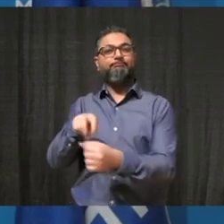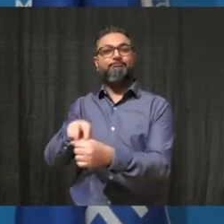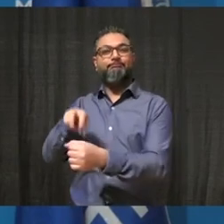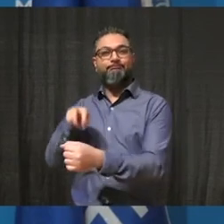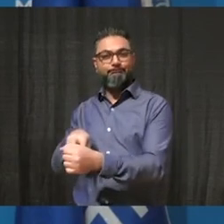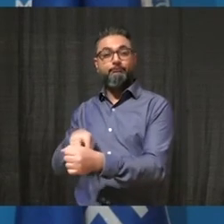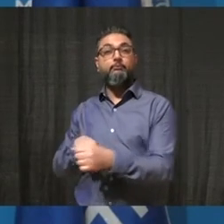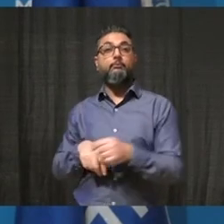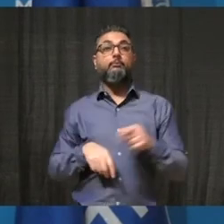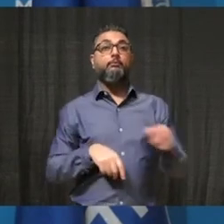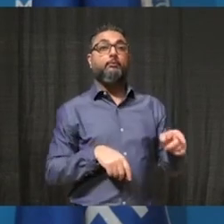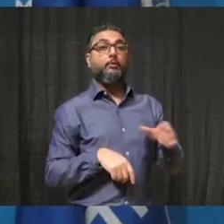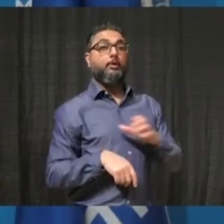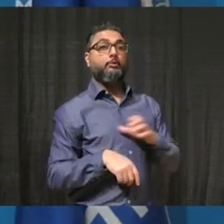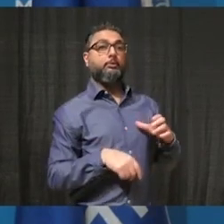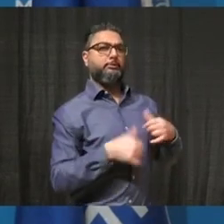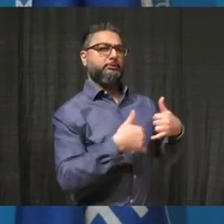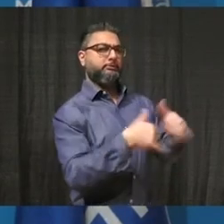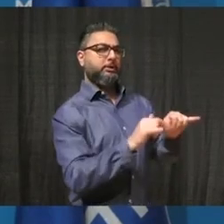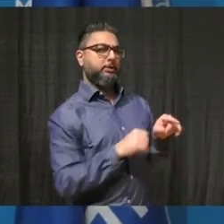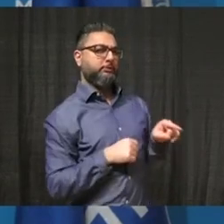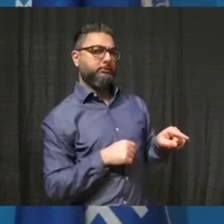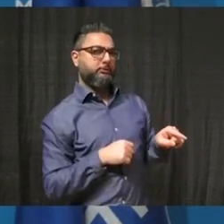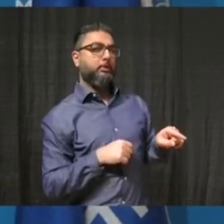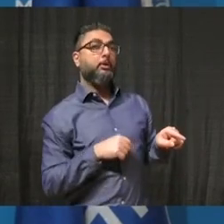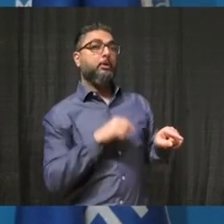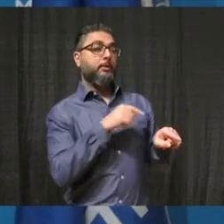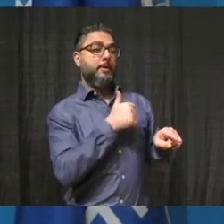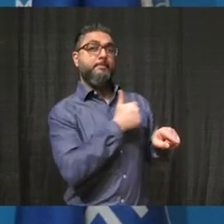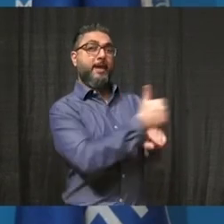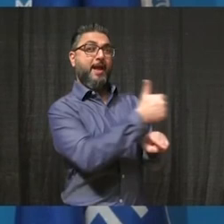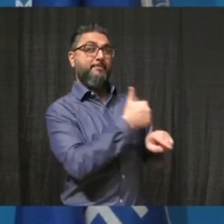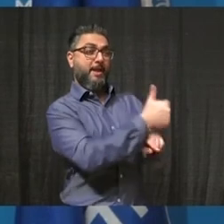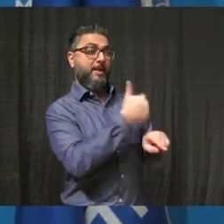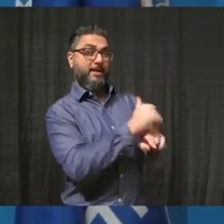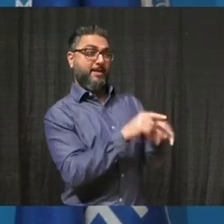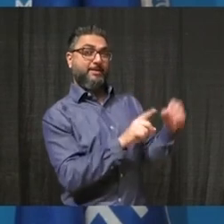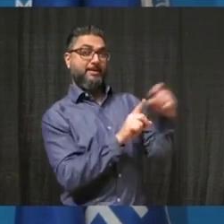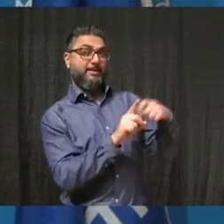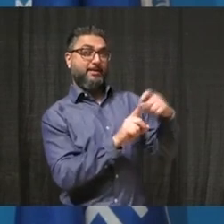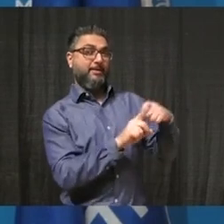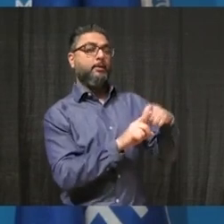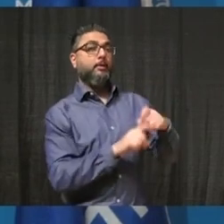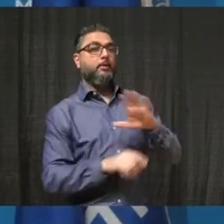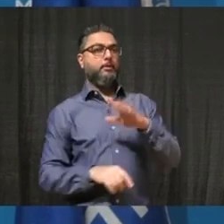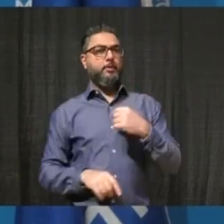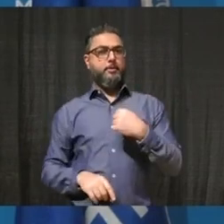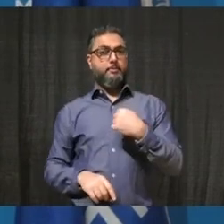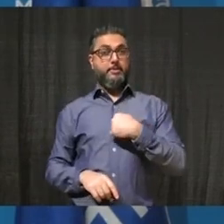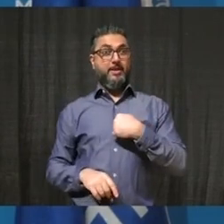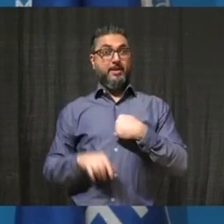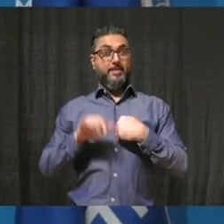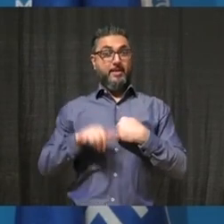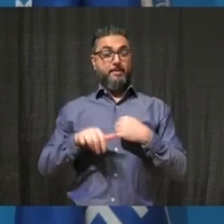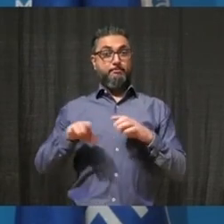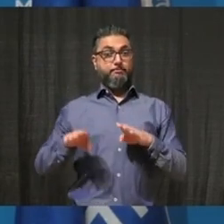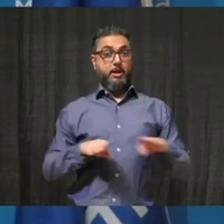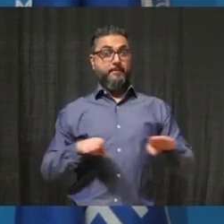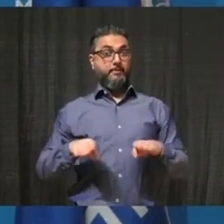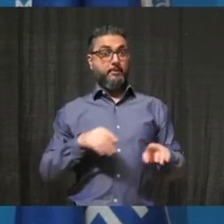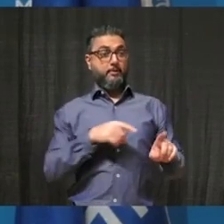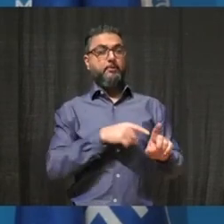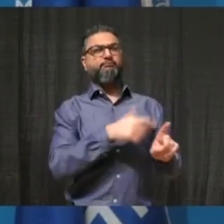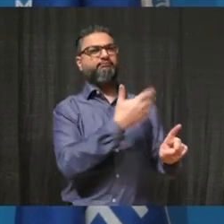I first want to reiterate that this type of behaviour has no place at City Hall or in any workplace. It must be condemned.